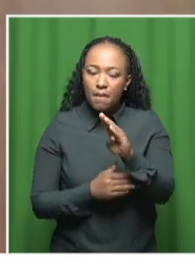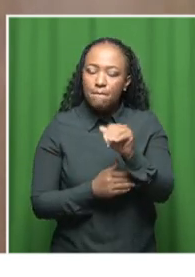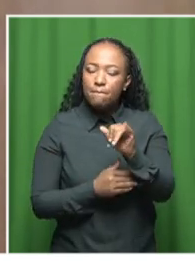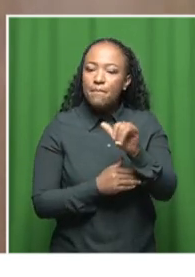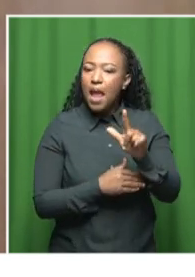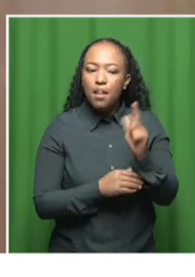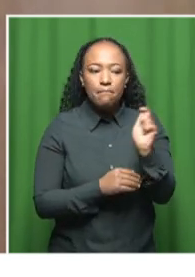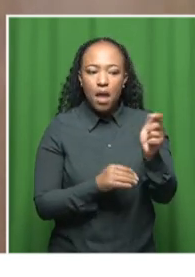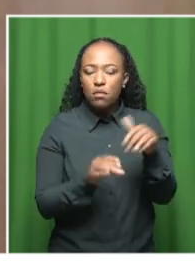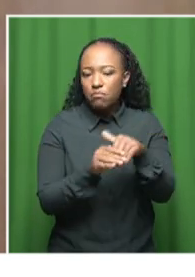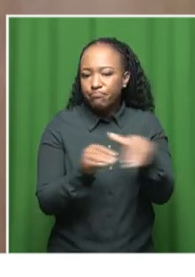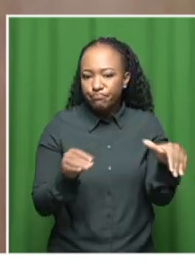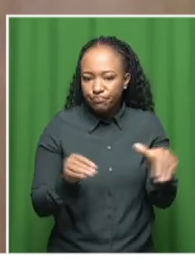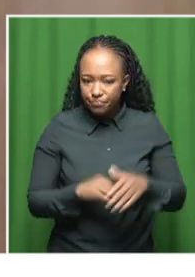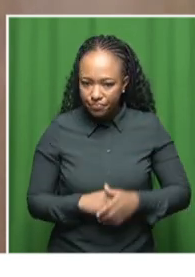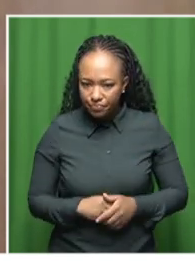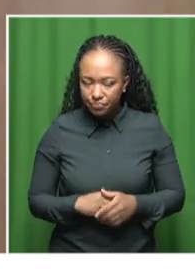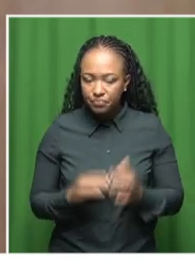pill.